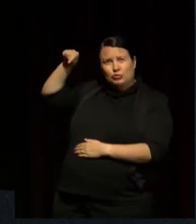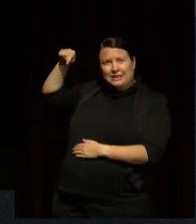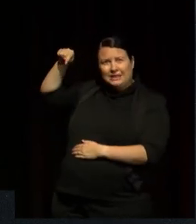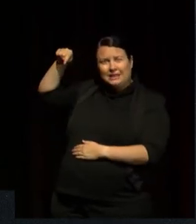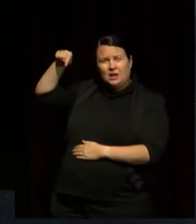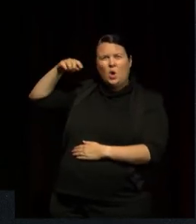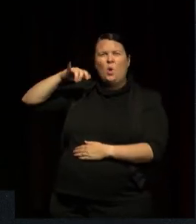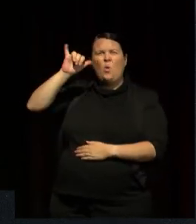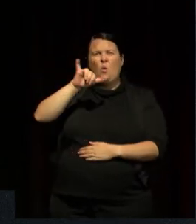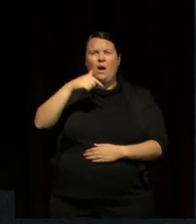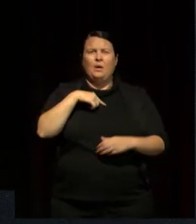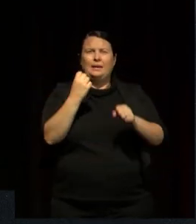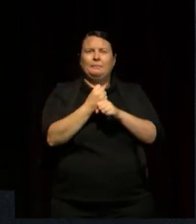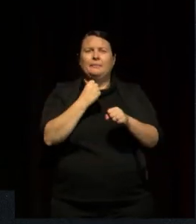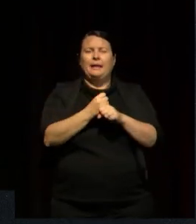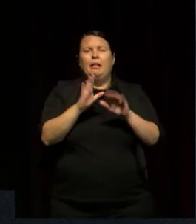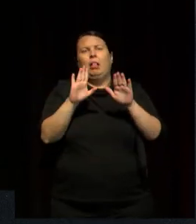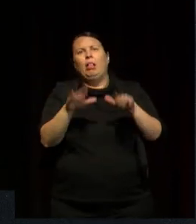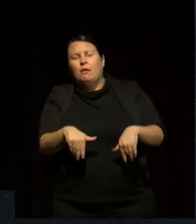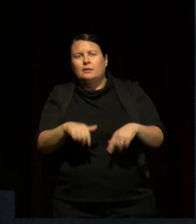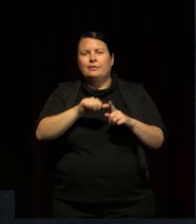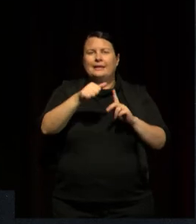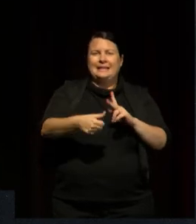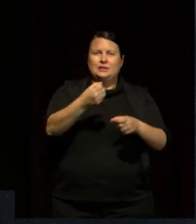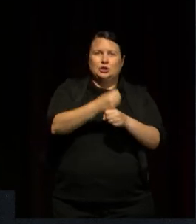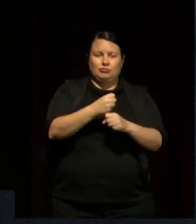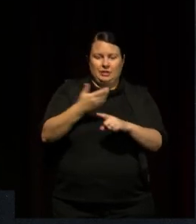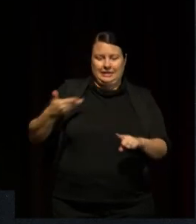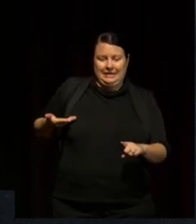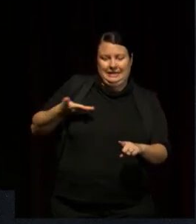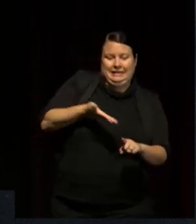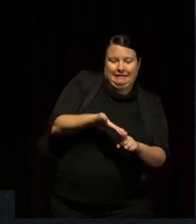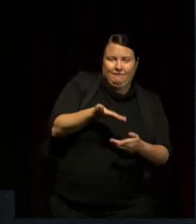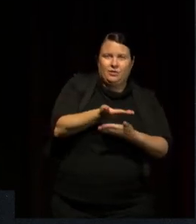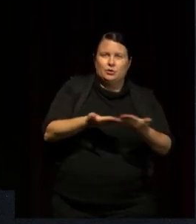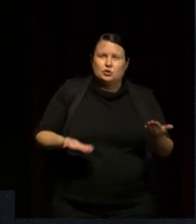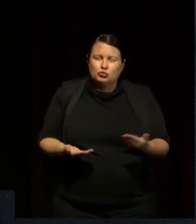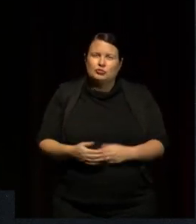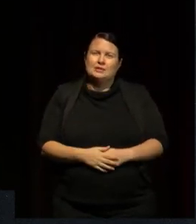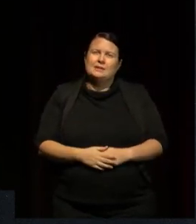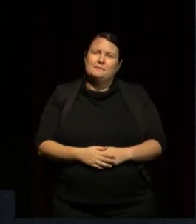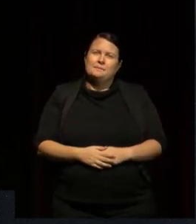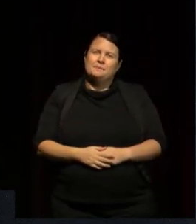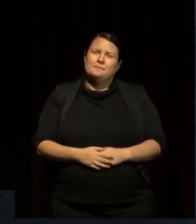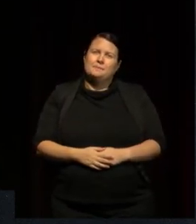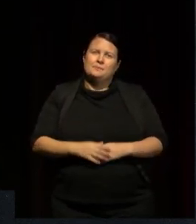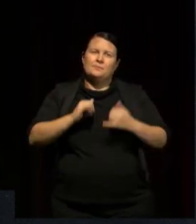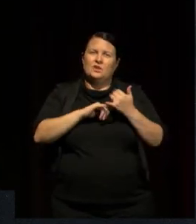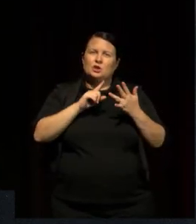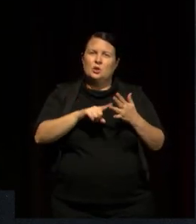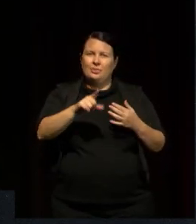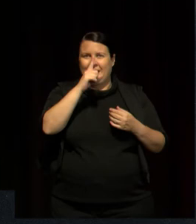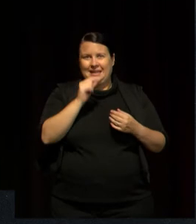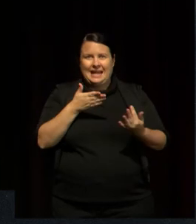going, you know, the next generation are the inheritors of these stories? Thus they can gain